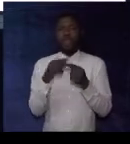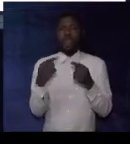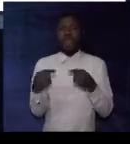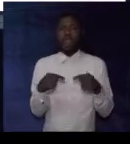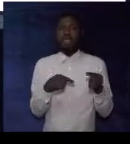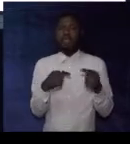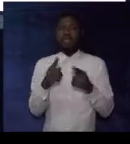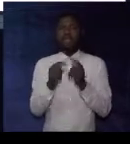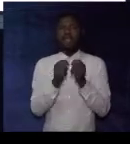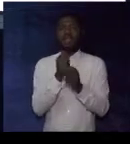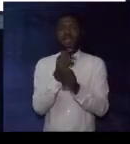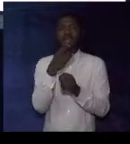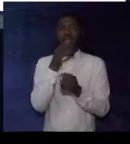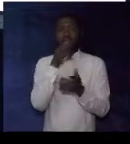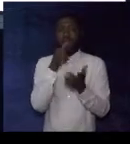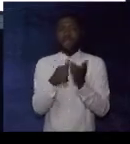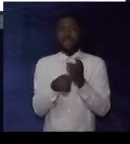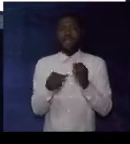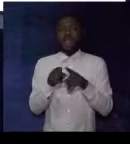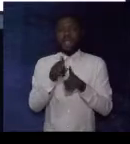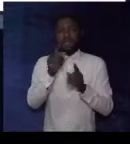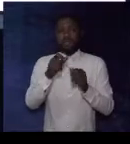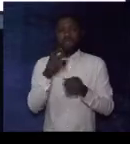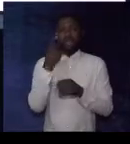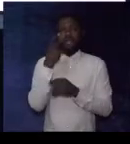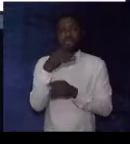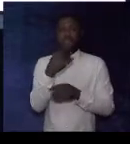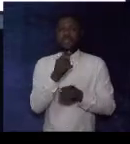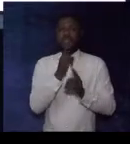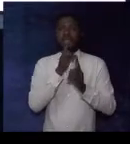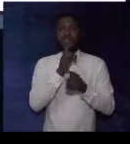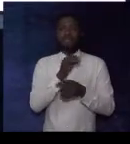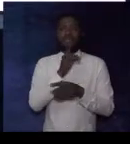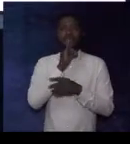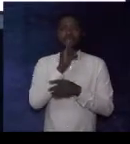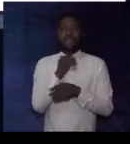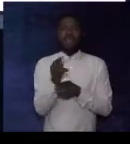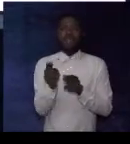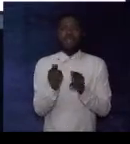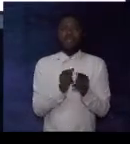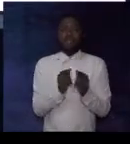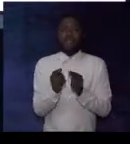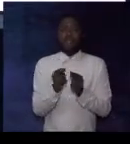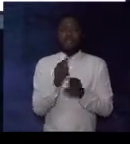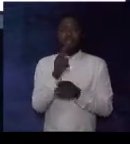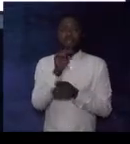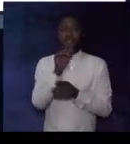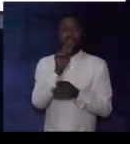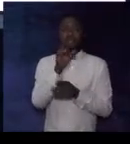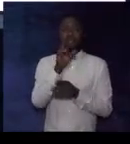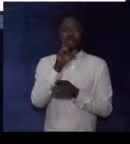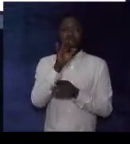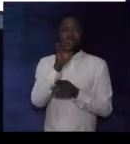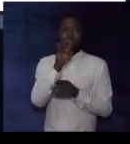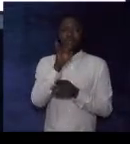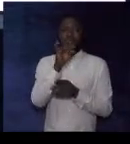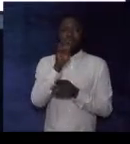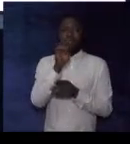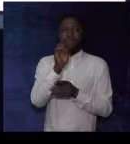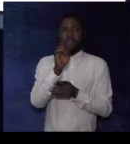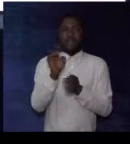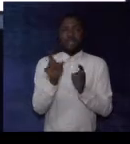or the argumentative type of essay? As you can see, the answer is narrative. Did you get that?